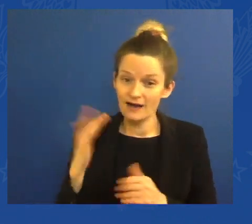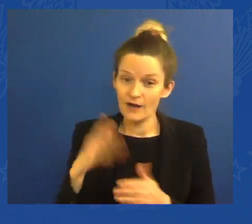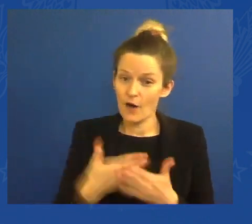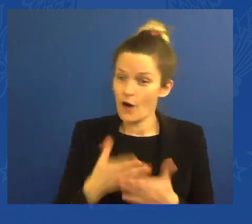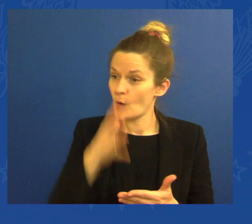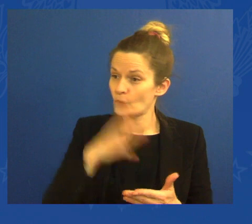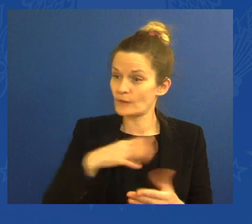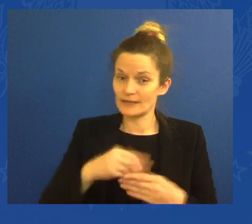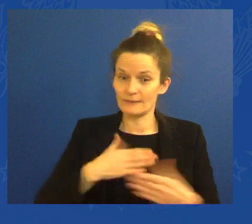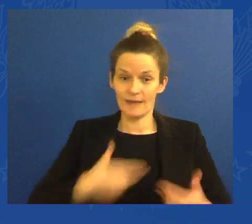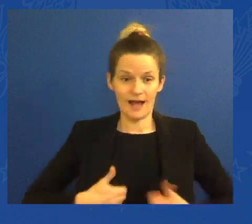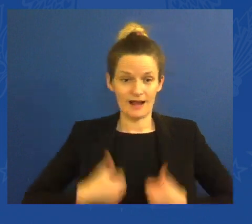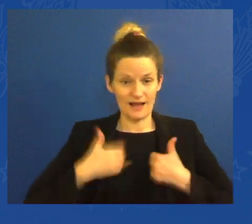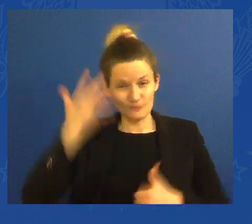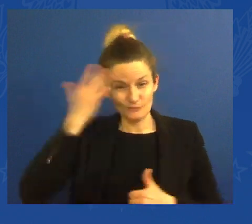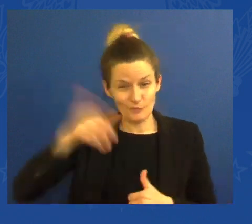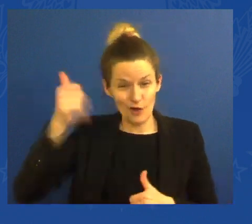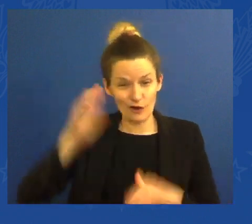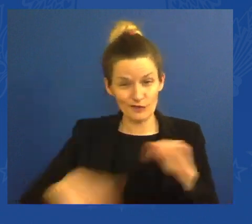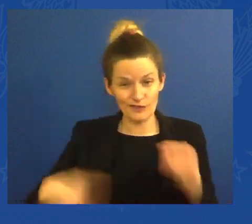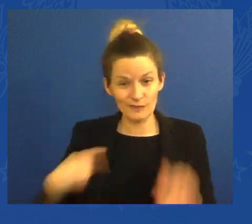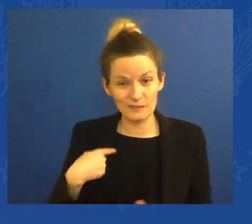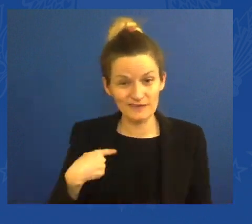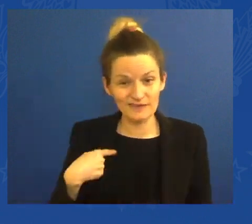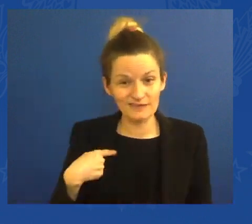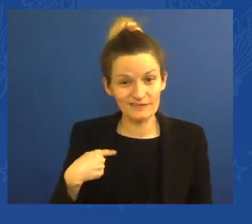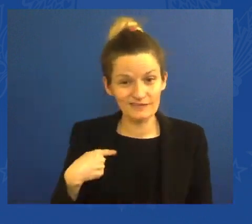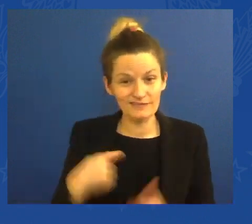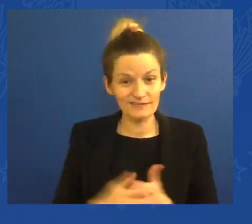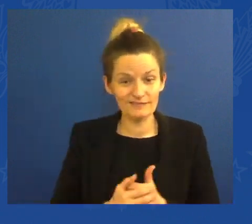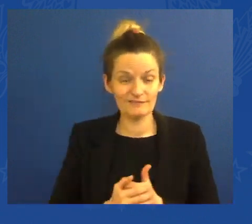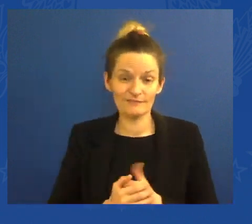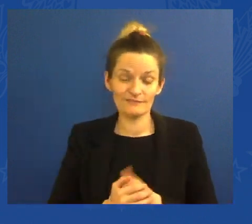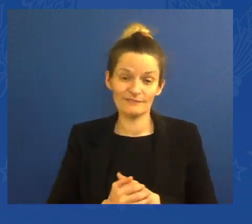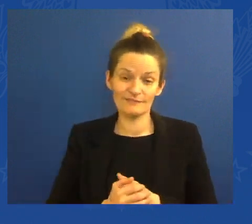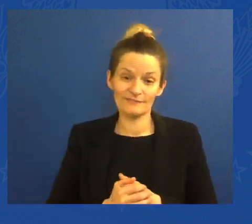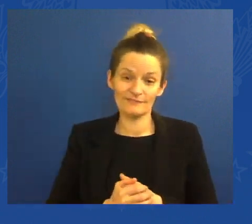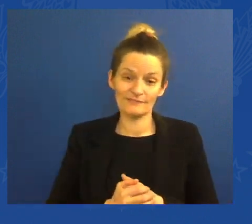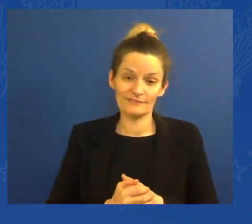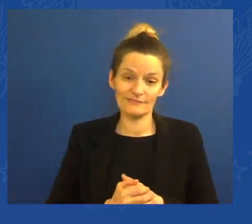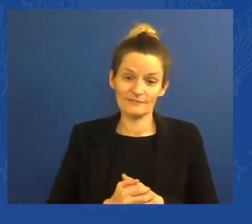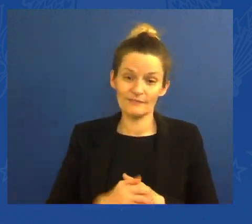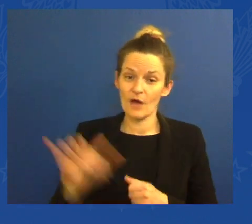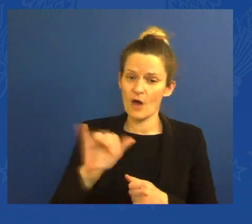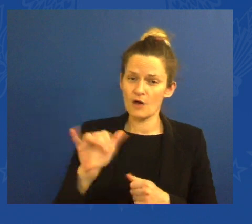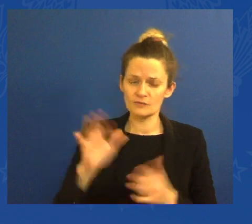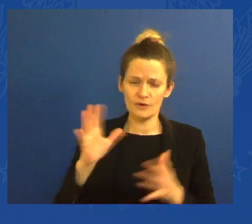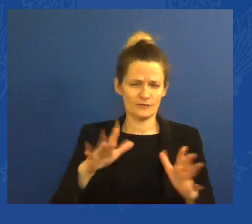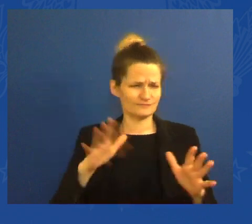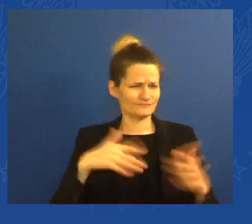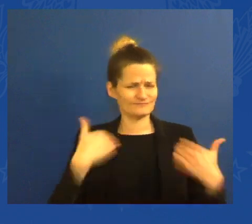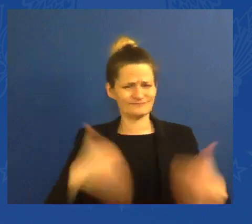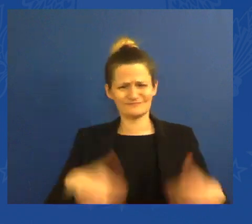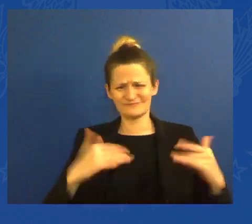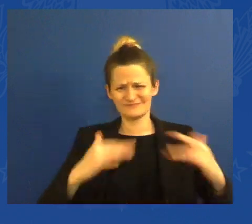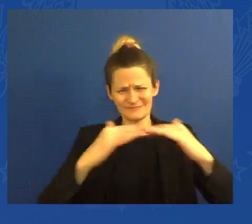We also have the greatest diversity we've ever had. Look, folks, there's nothing